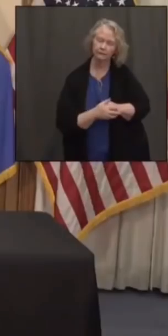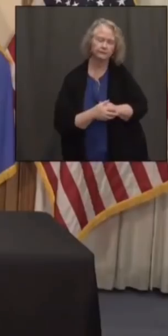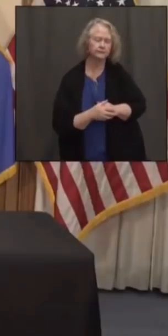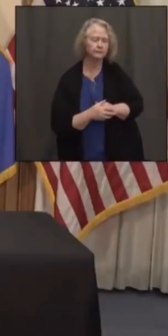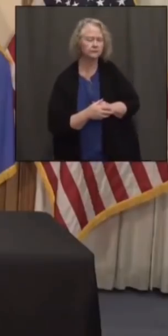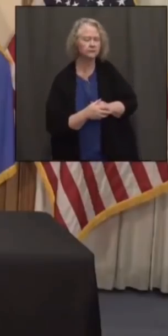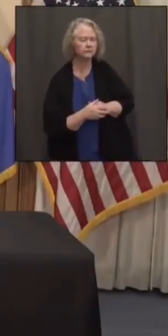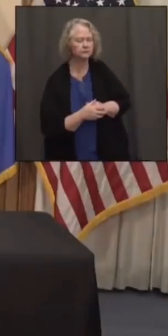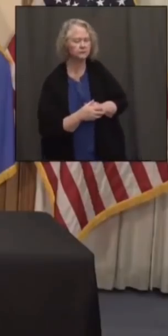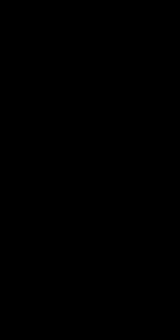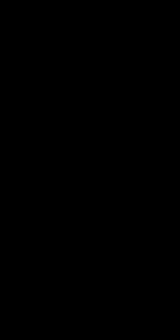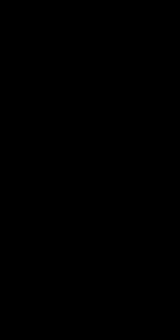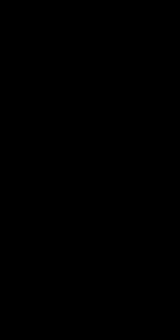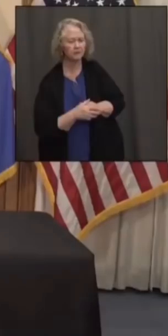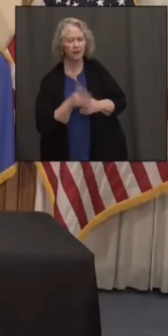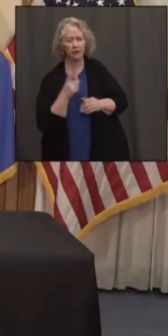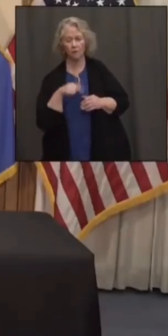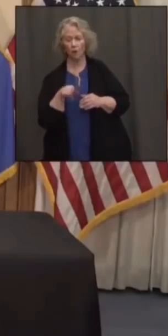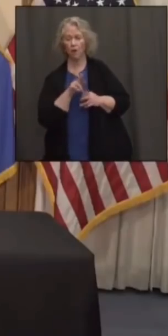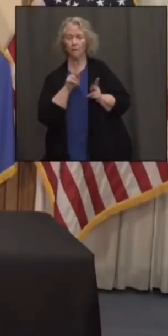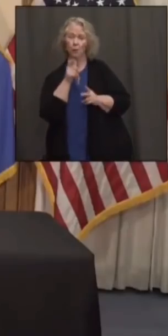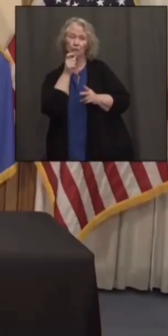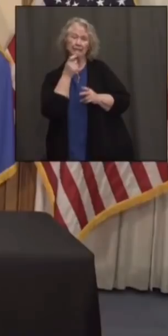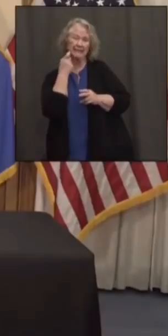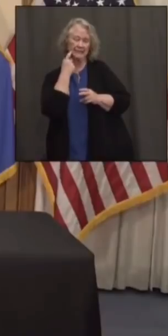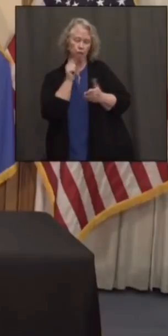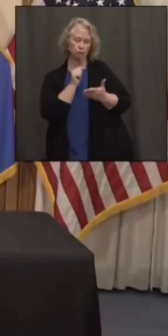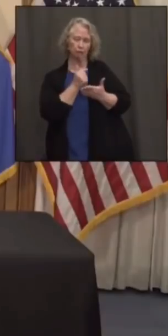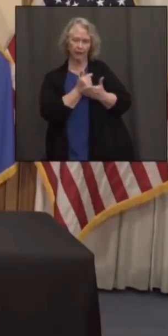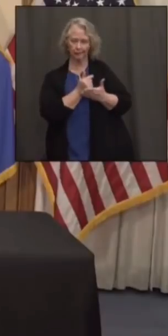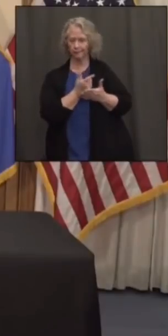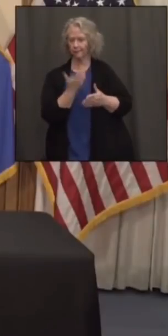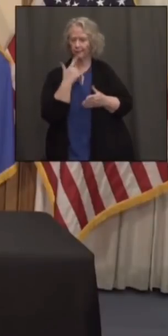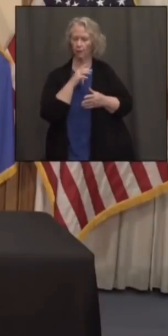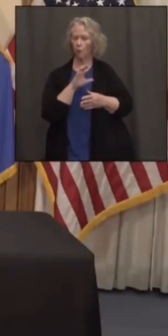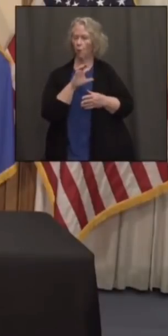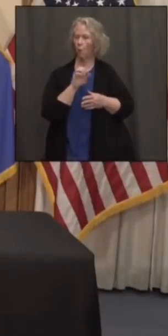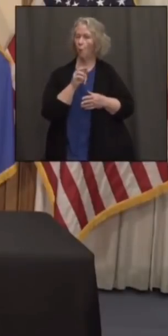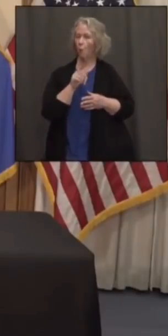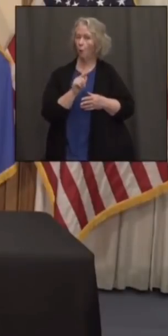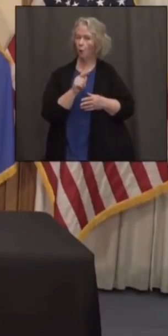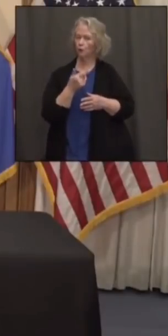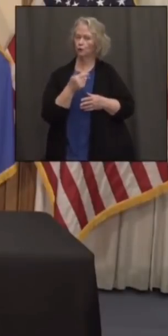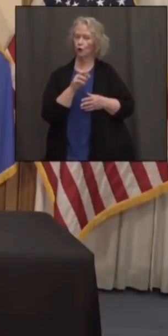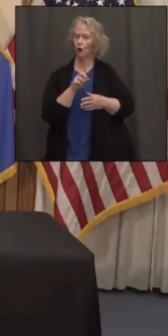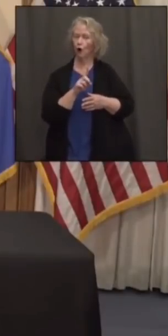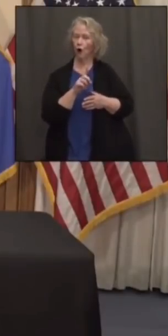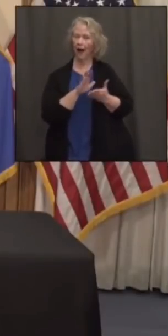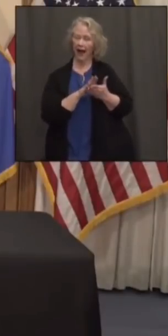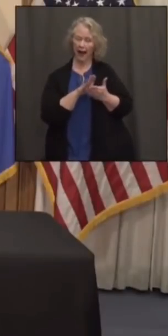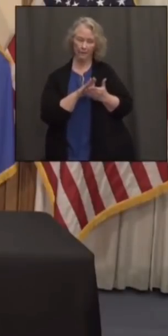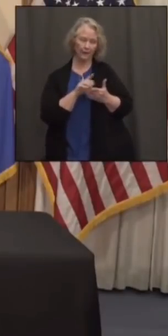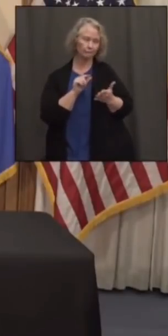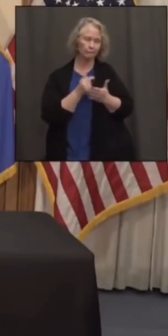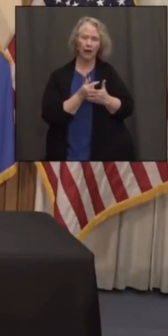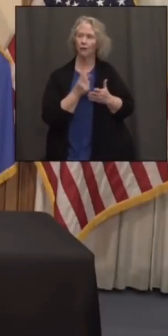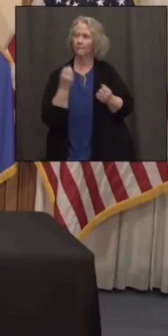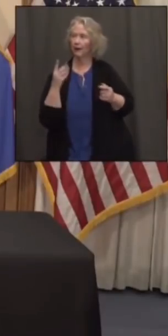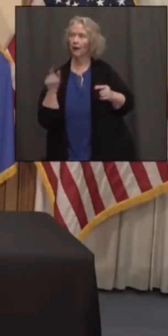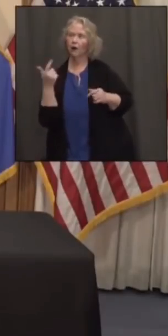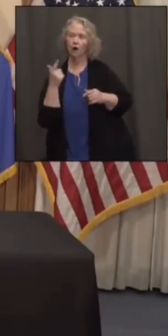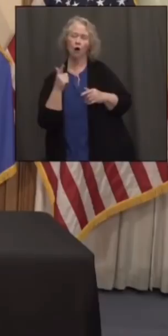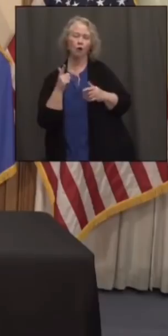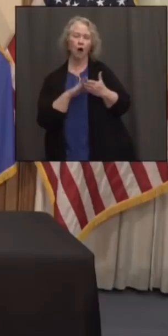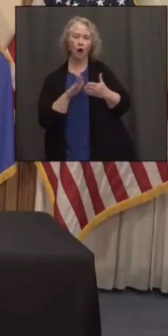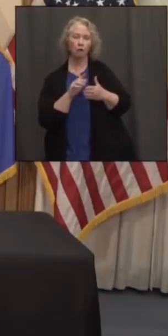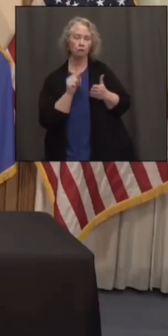And when it comes to recent college, obviously, you know, yesterday we had the Coast Guard Academy graduation. This is the time of year people are graduating for college. Are you